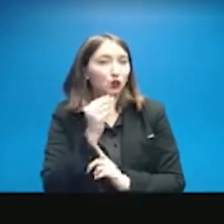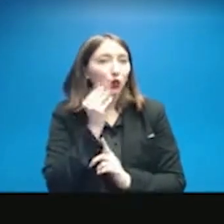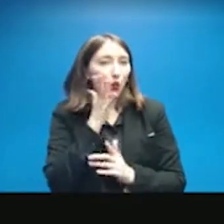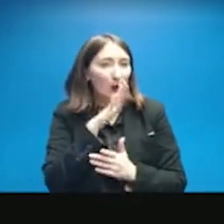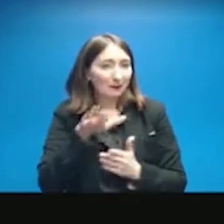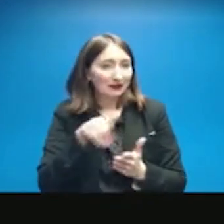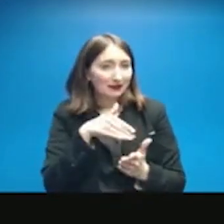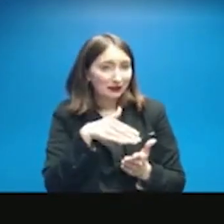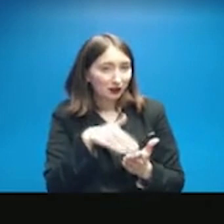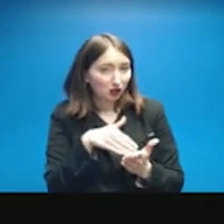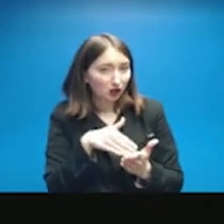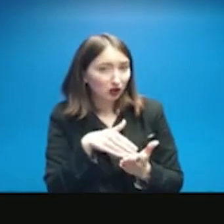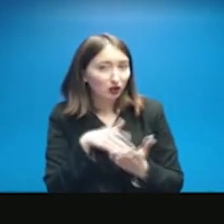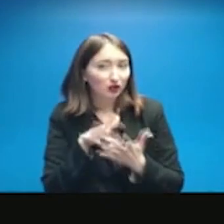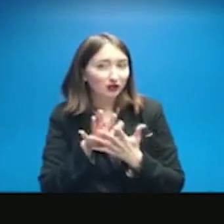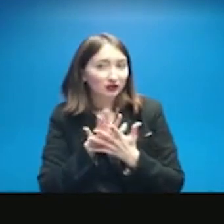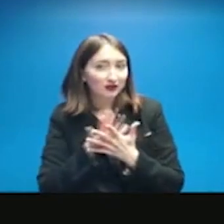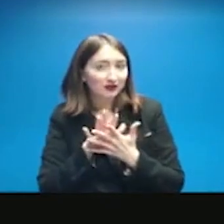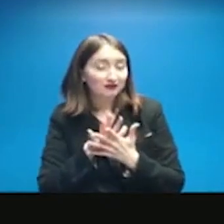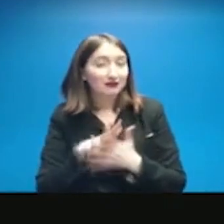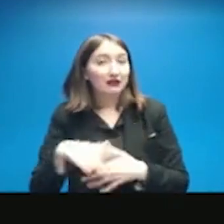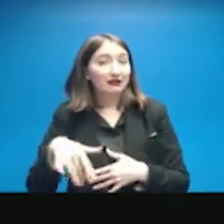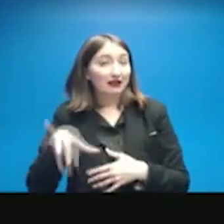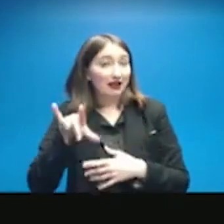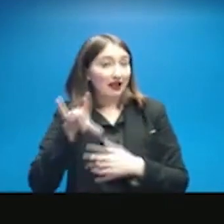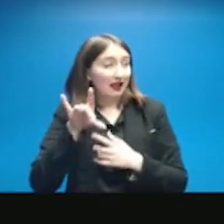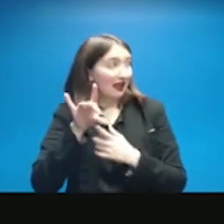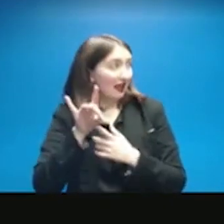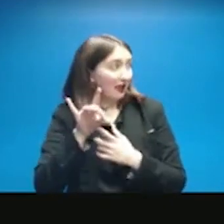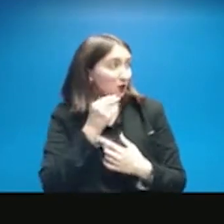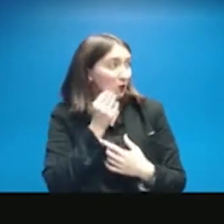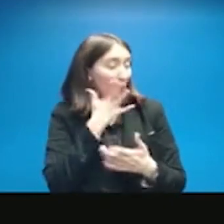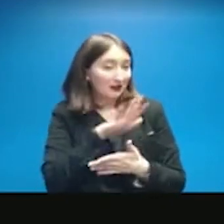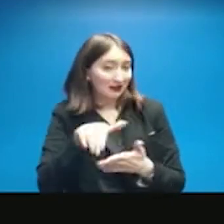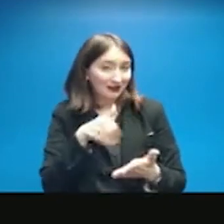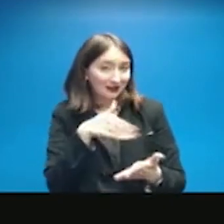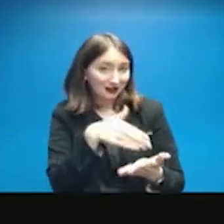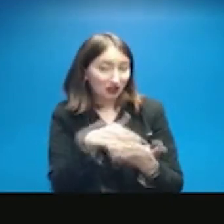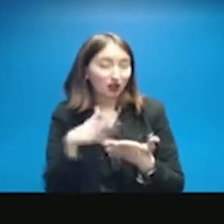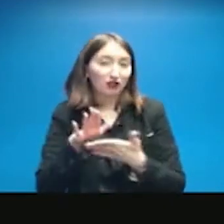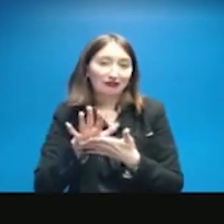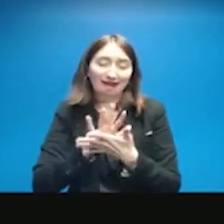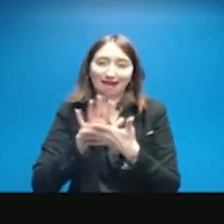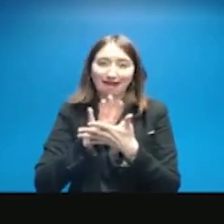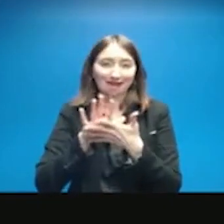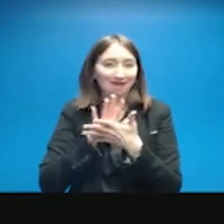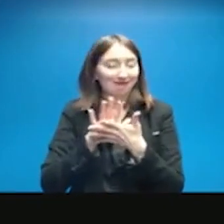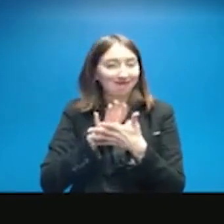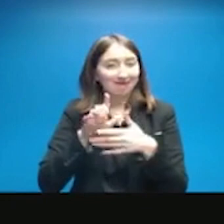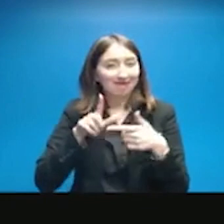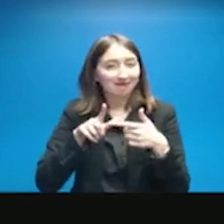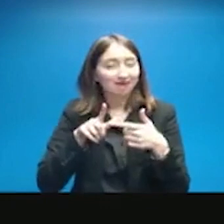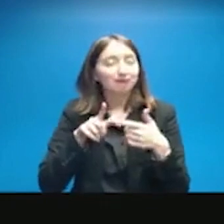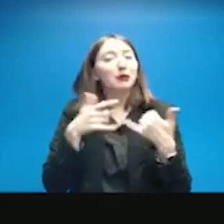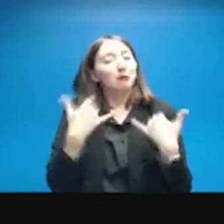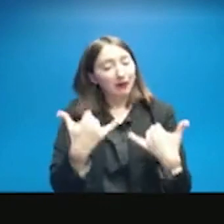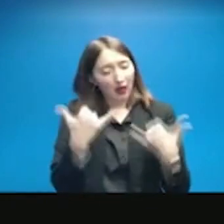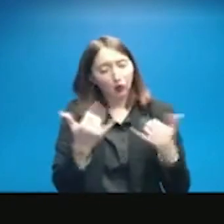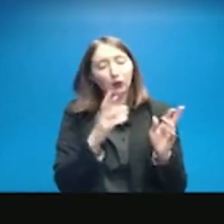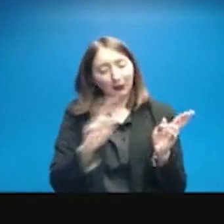currently at the six warming centers. We are warming centers. However, we are prepared to make the proper COVID